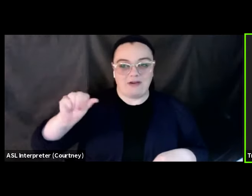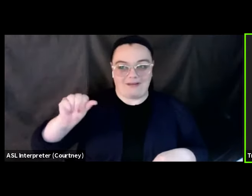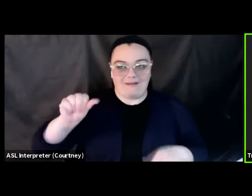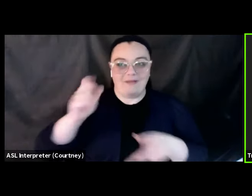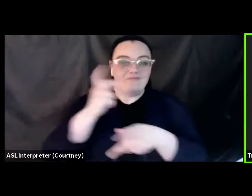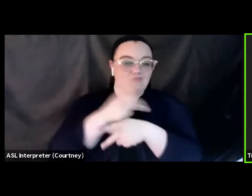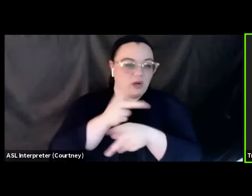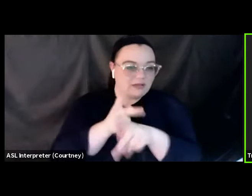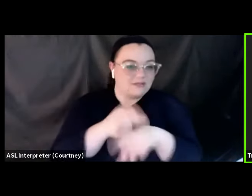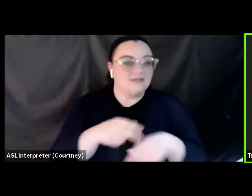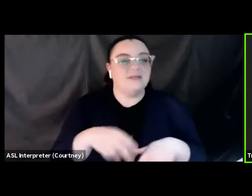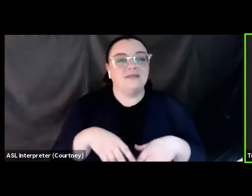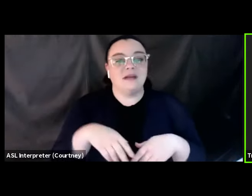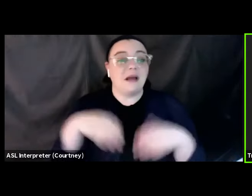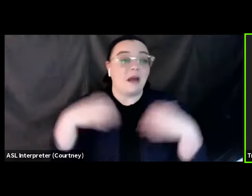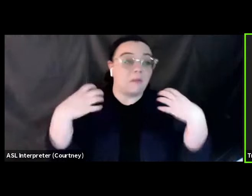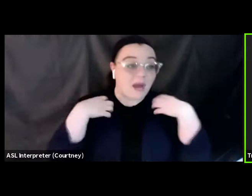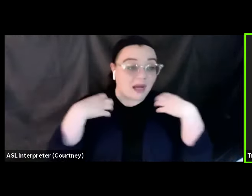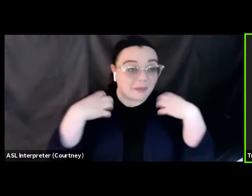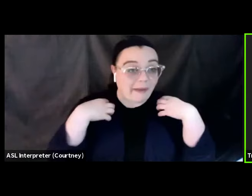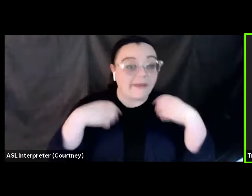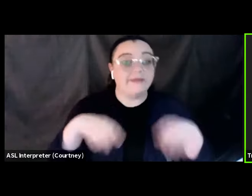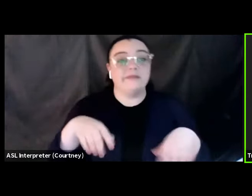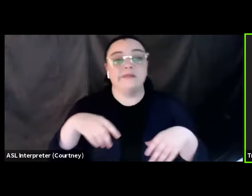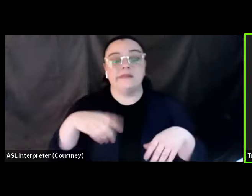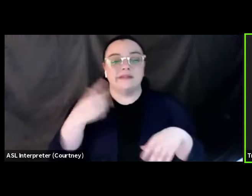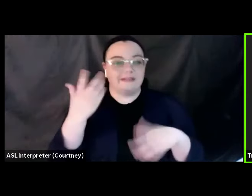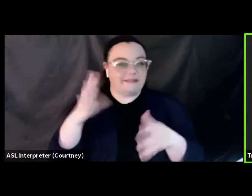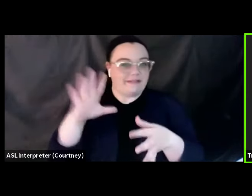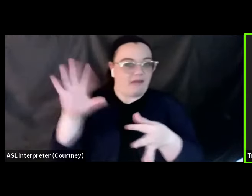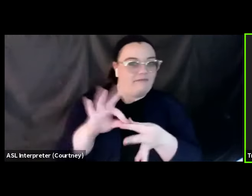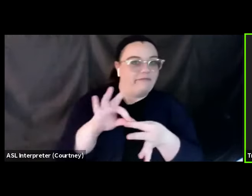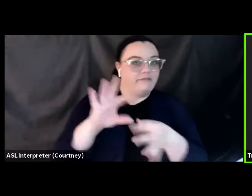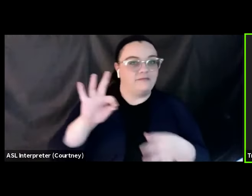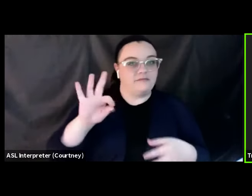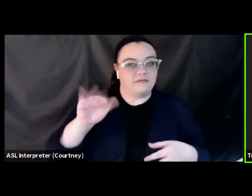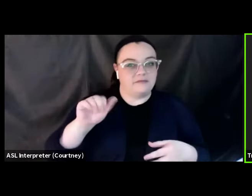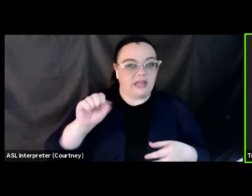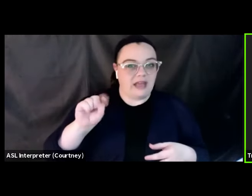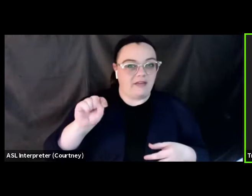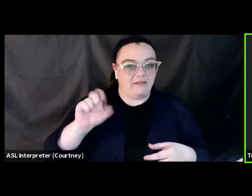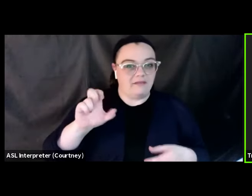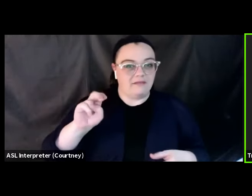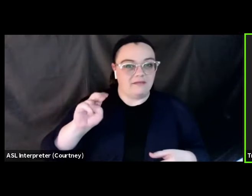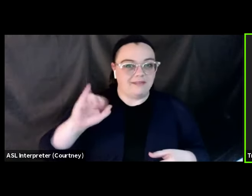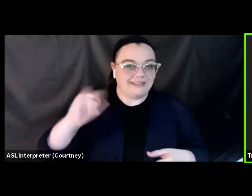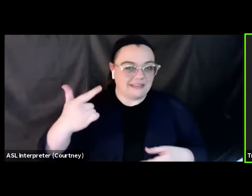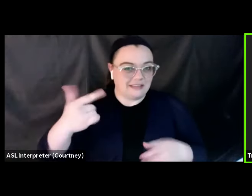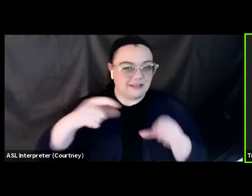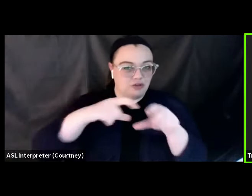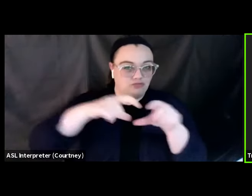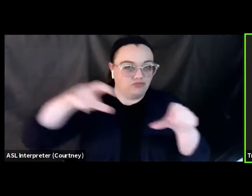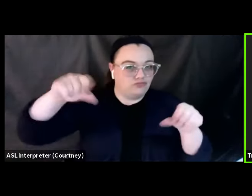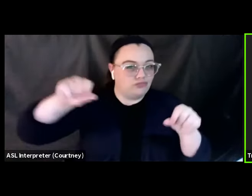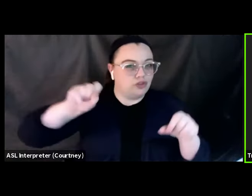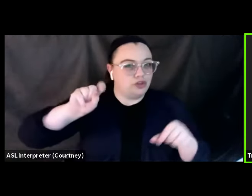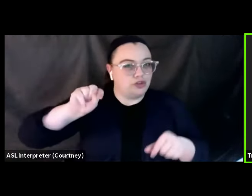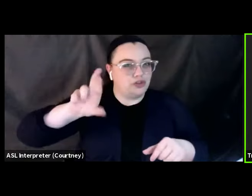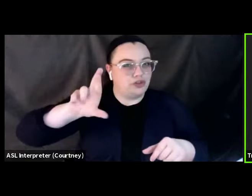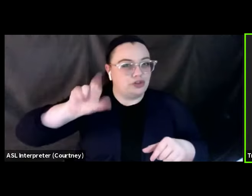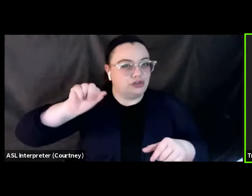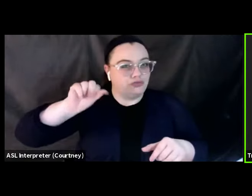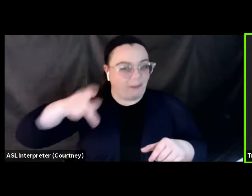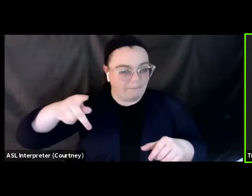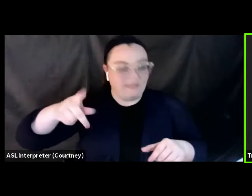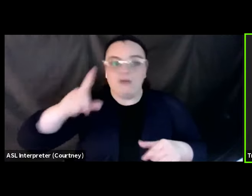of the fascinating straps that we have to secure your space. So any of your top heavy furniture, all of your breakables, any items that can